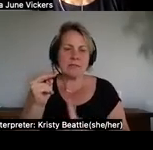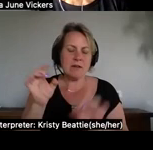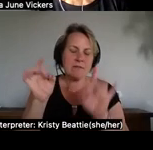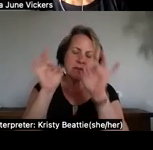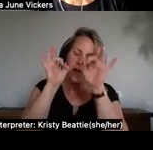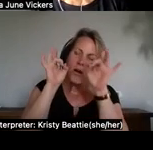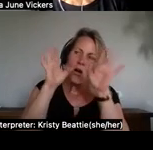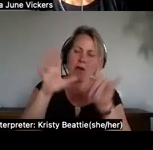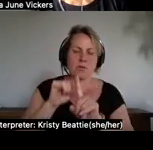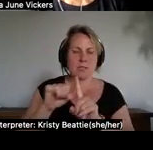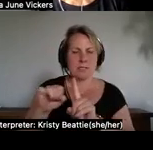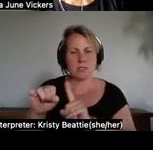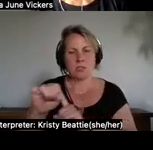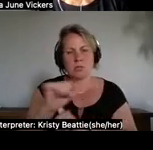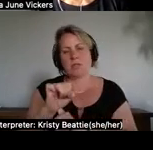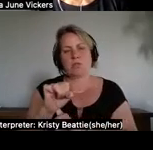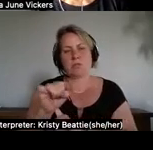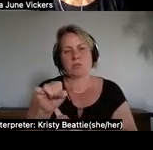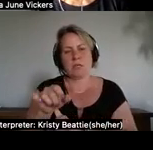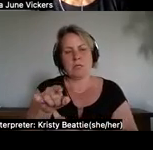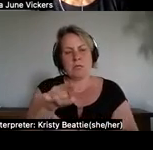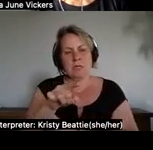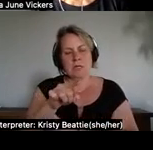been to go to sleep at night